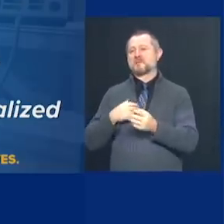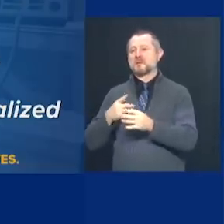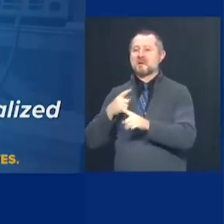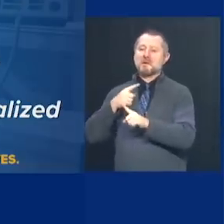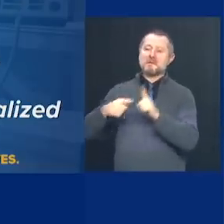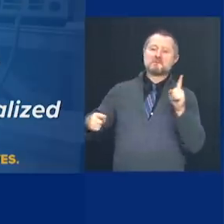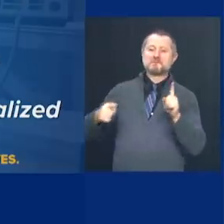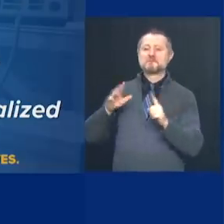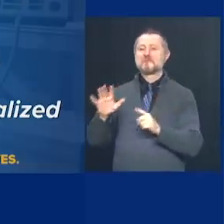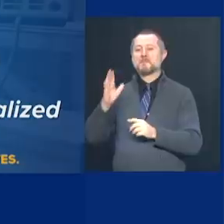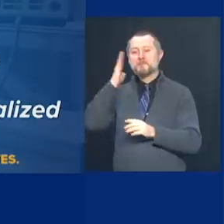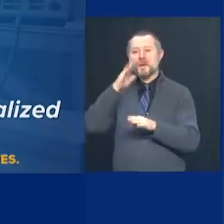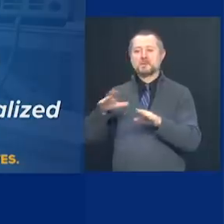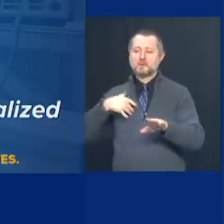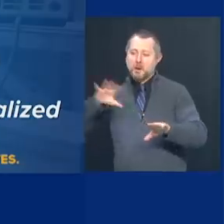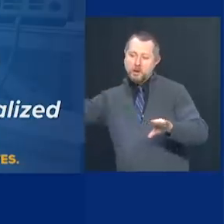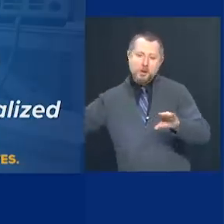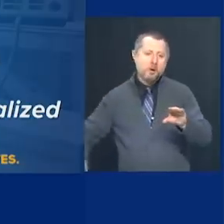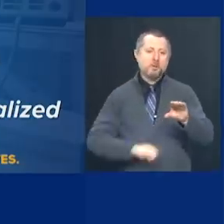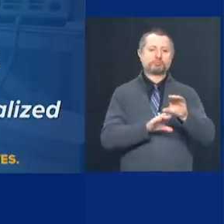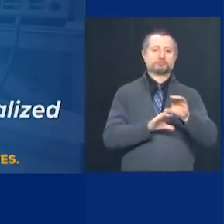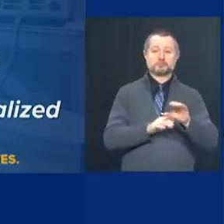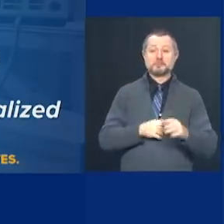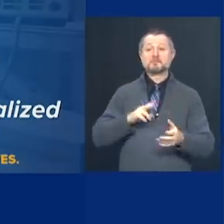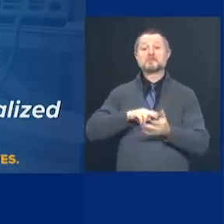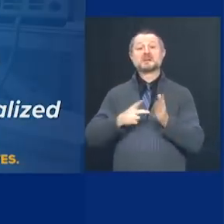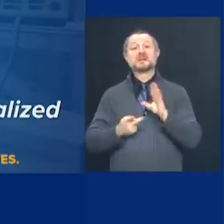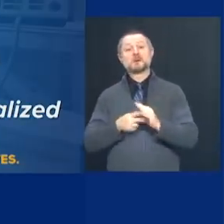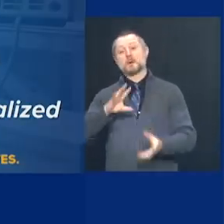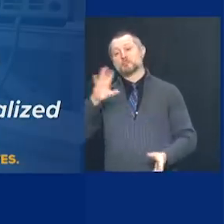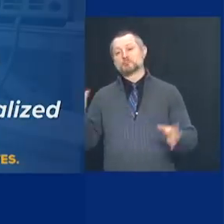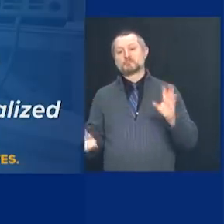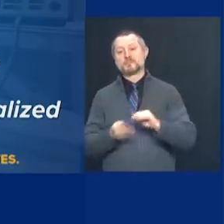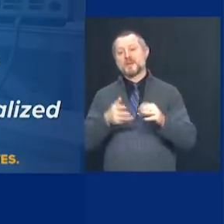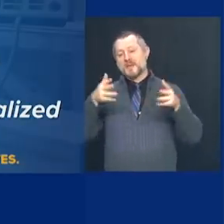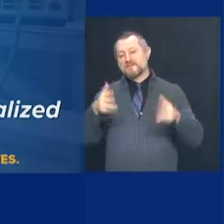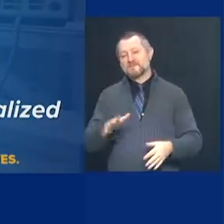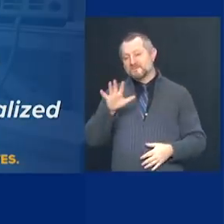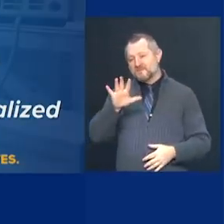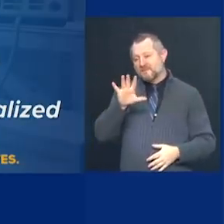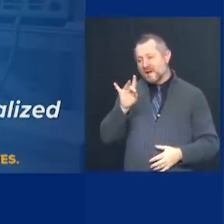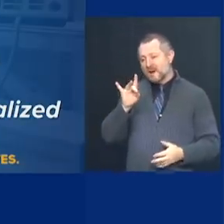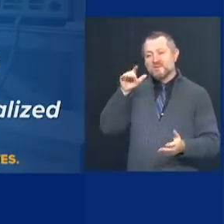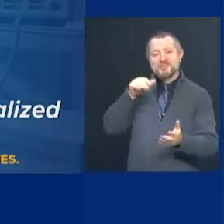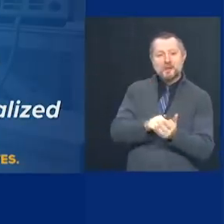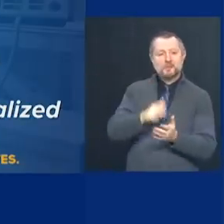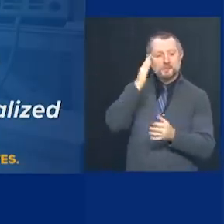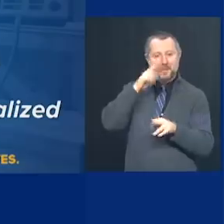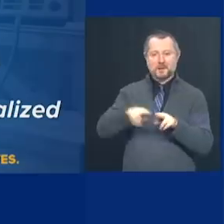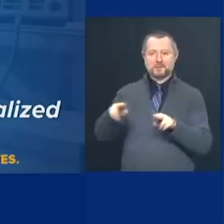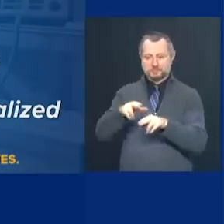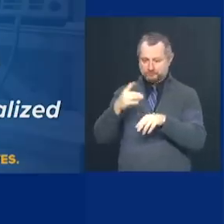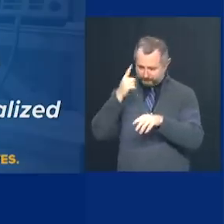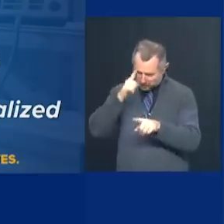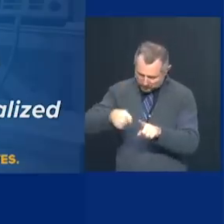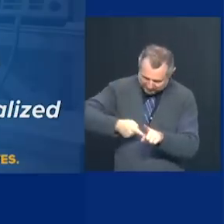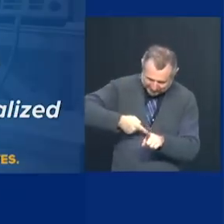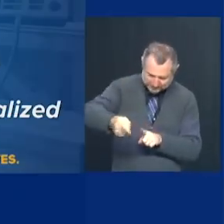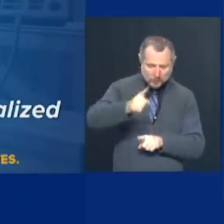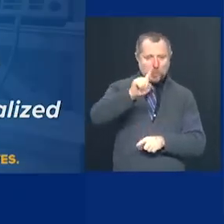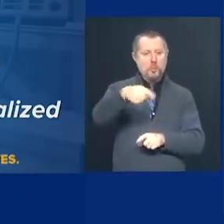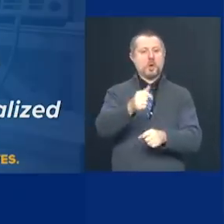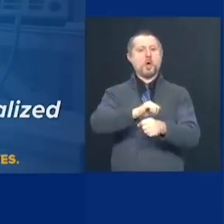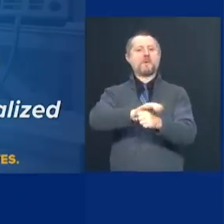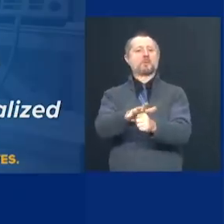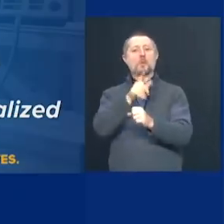takes us to a total system capacity of about 58,000 beds for COVID patients. Today, we have